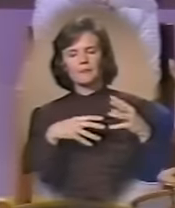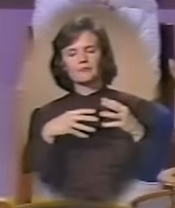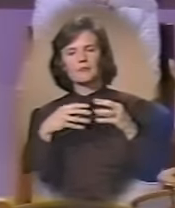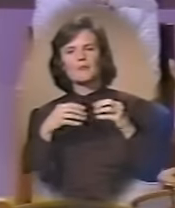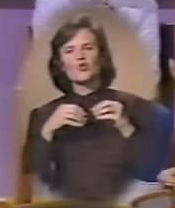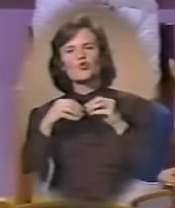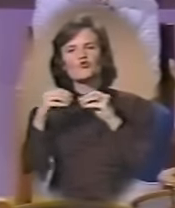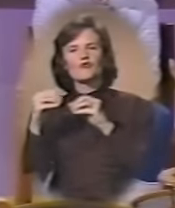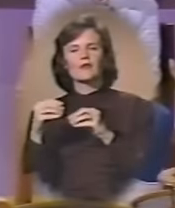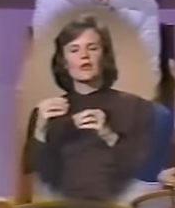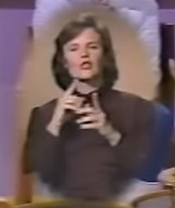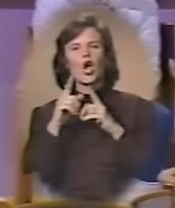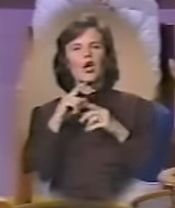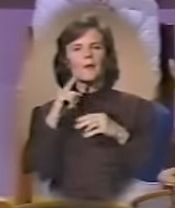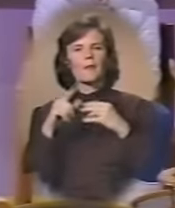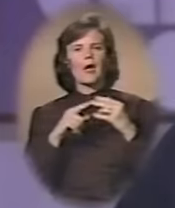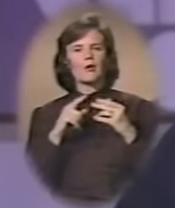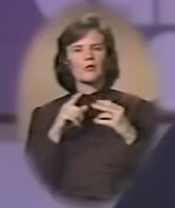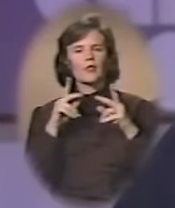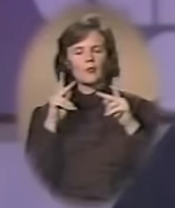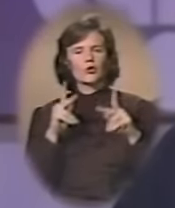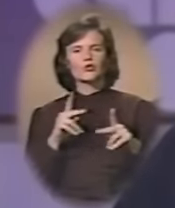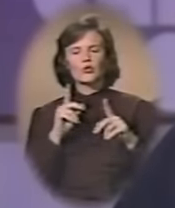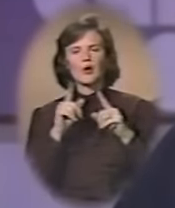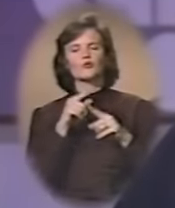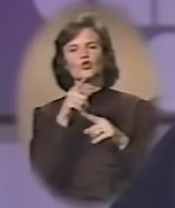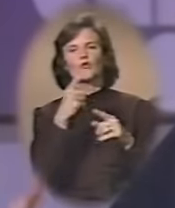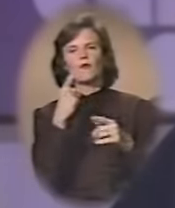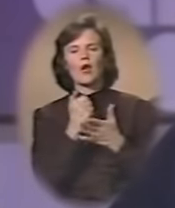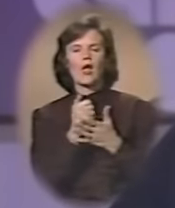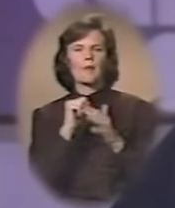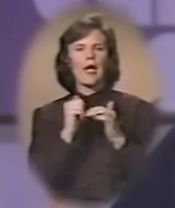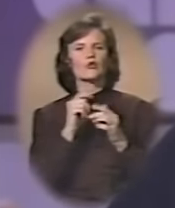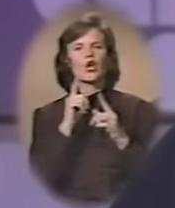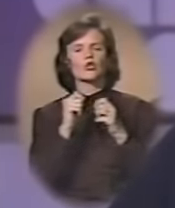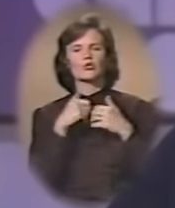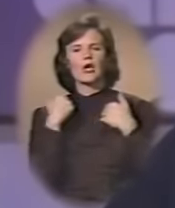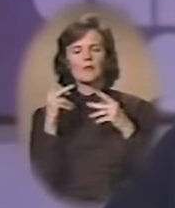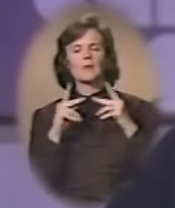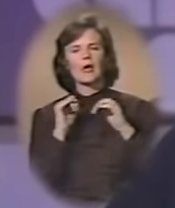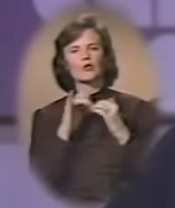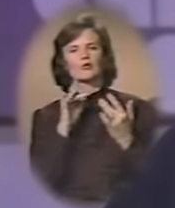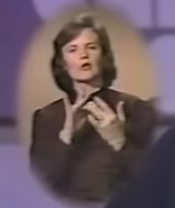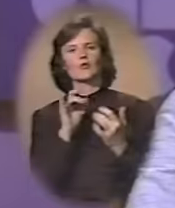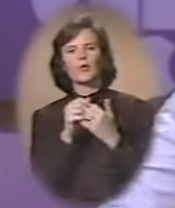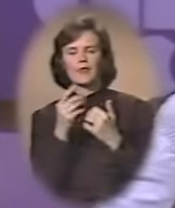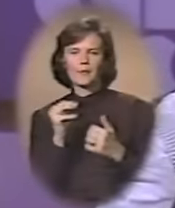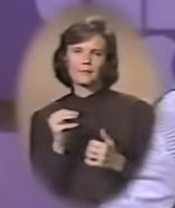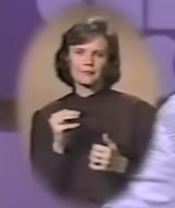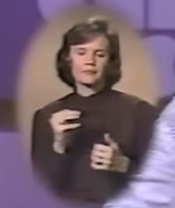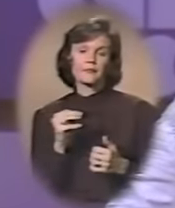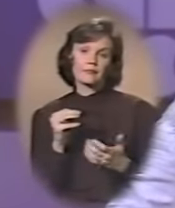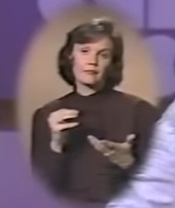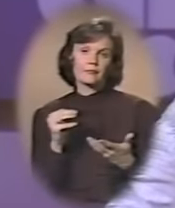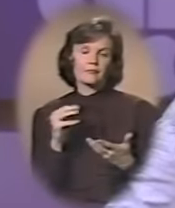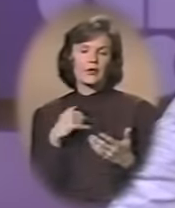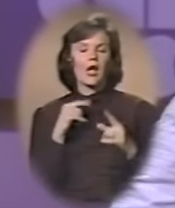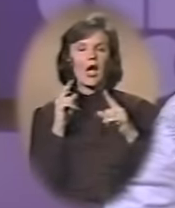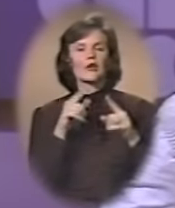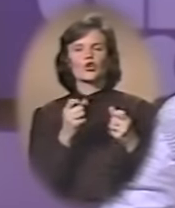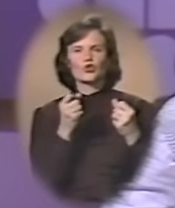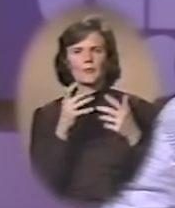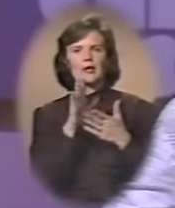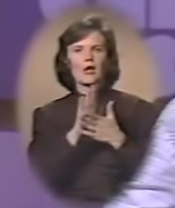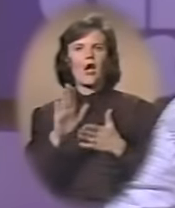Talk a little bit about the kind of person who comes to you for help, or how you talk to the young people, how you get in touch with them. Well, I go to